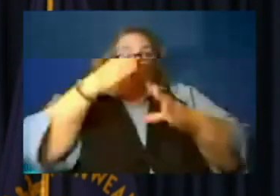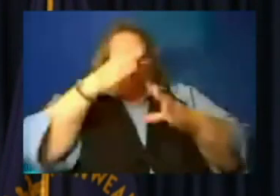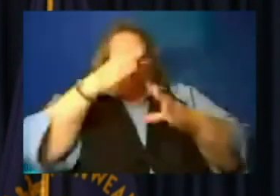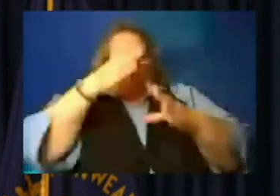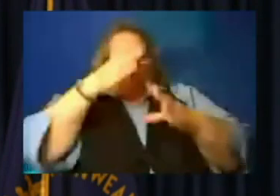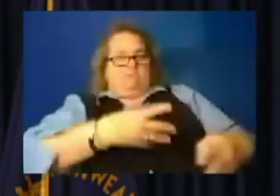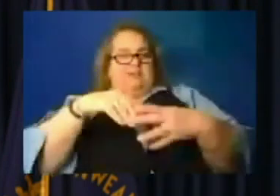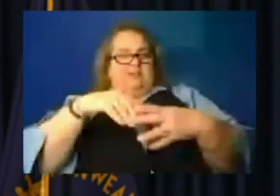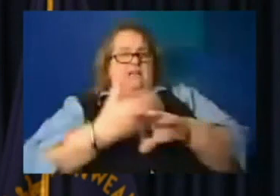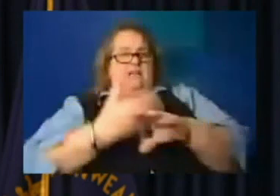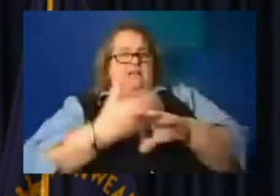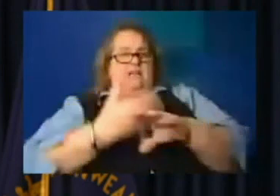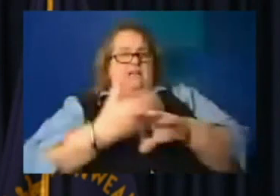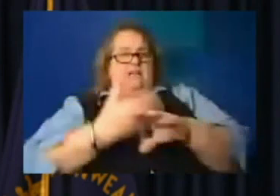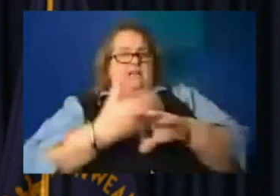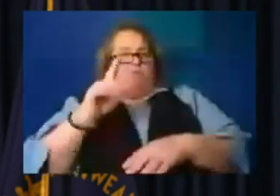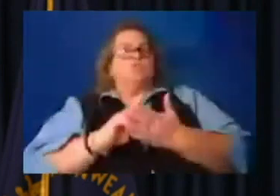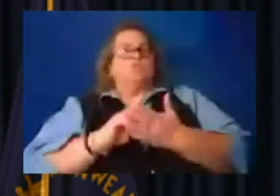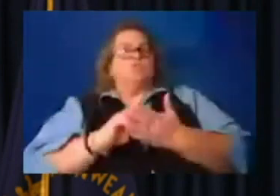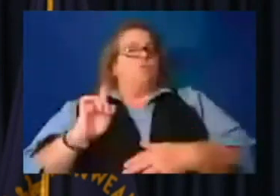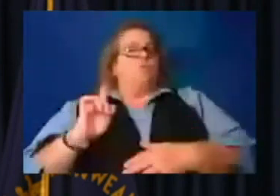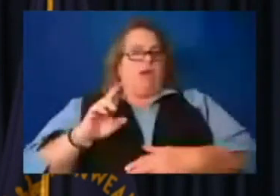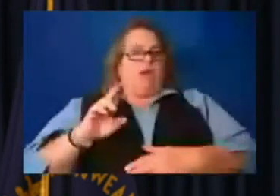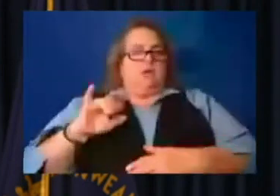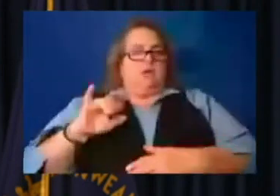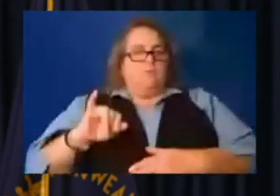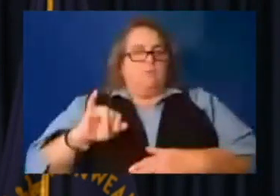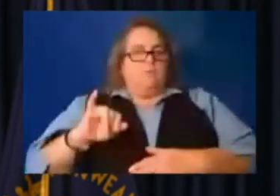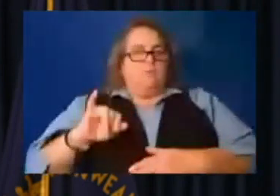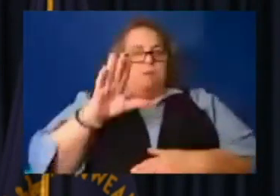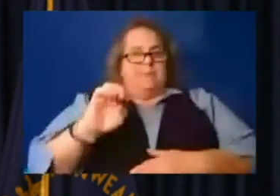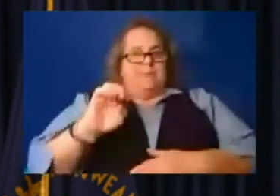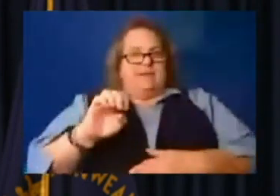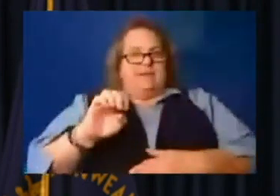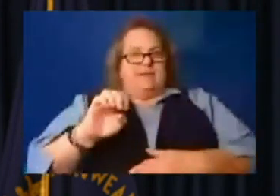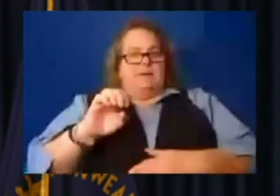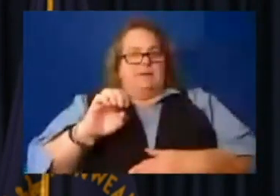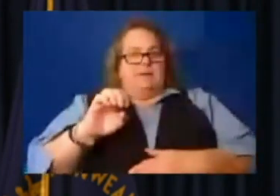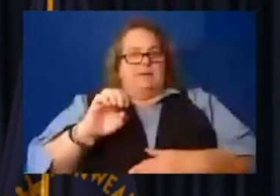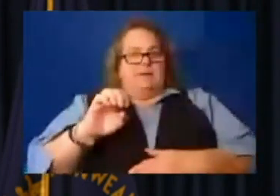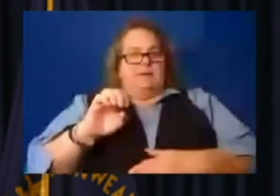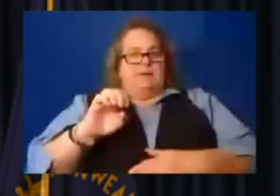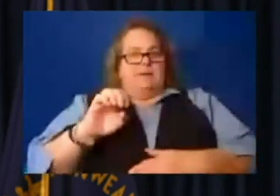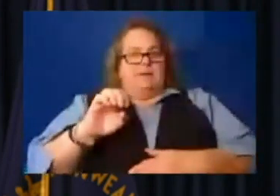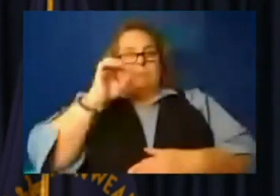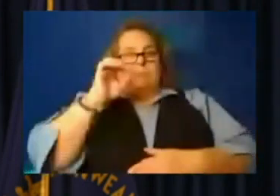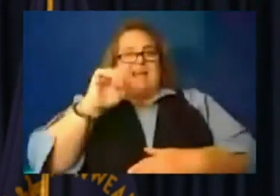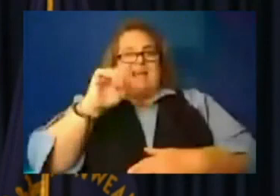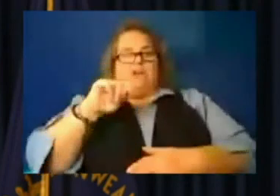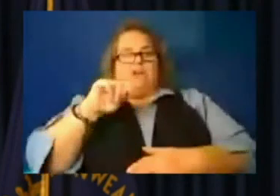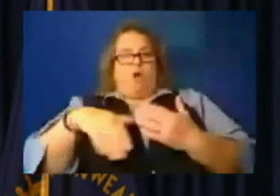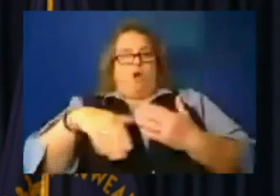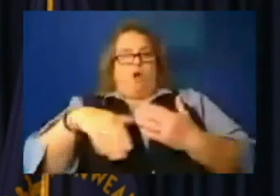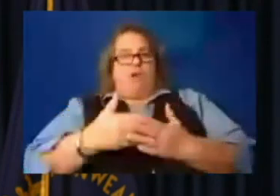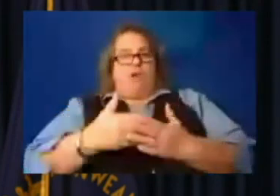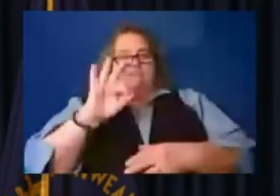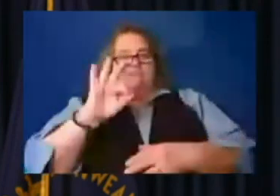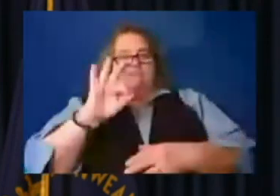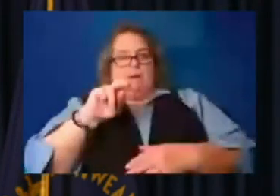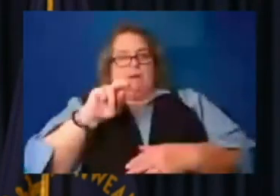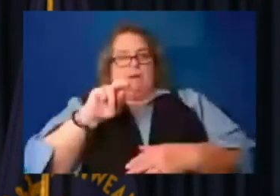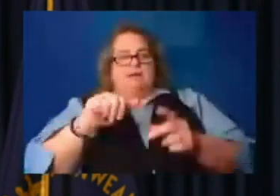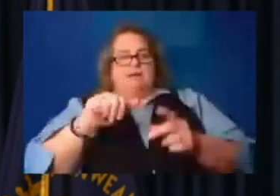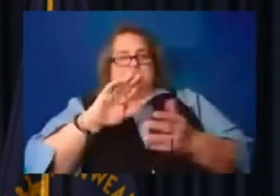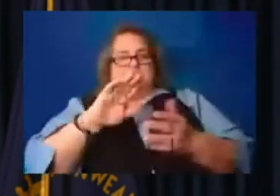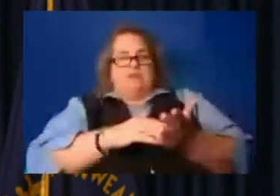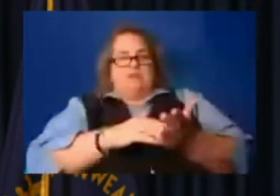unemployment will be. We hope that they are at all the FEMA centers. We're working on one location for all these things, knowing that people